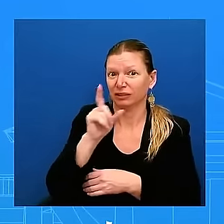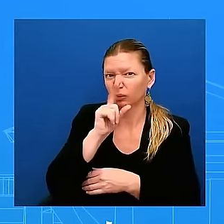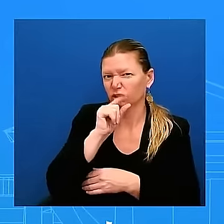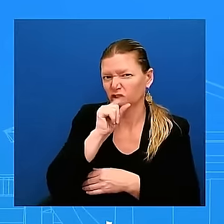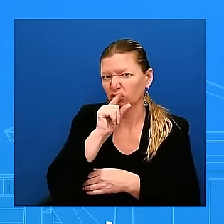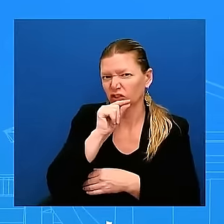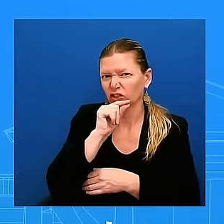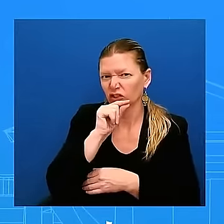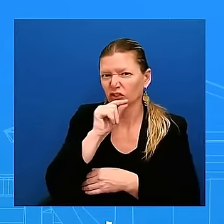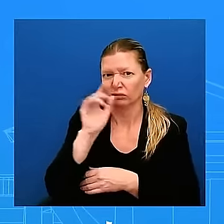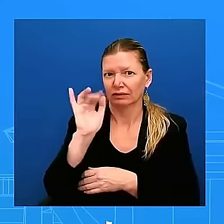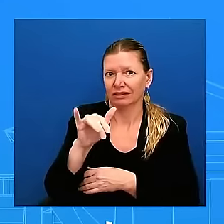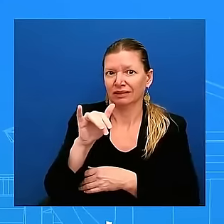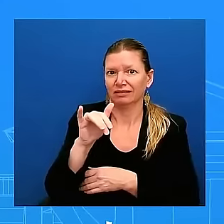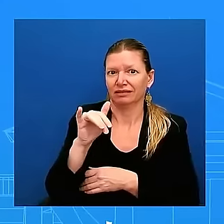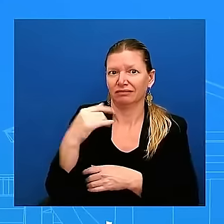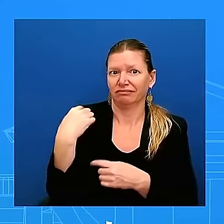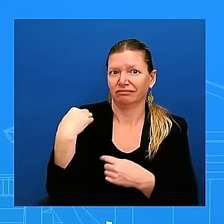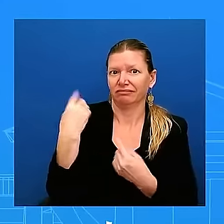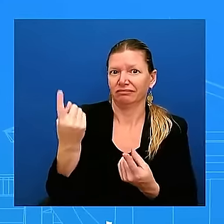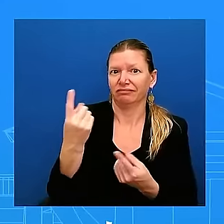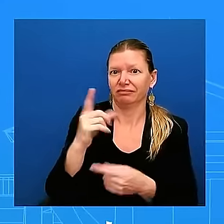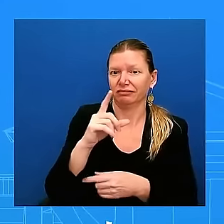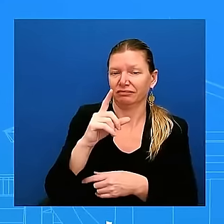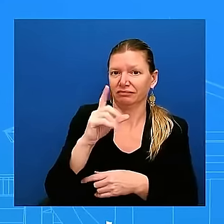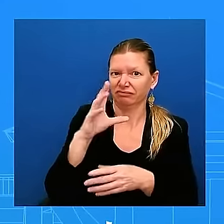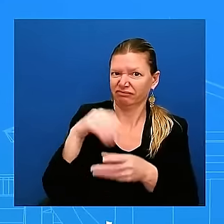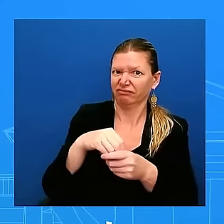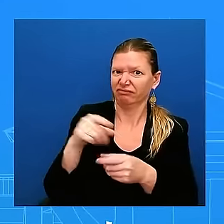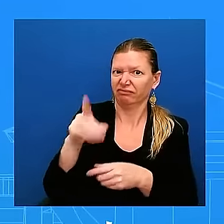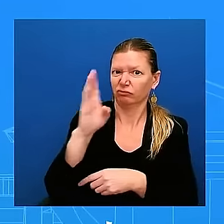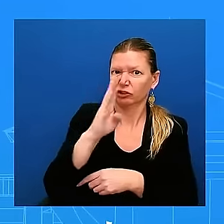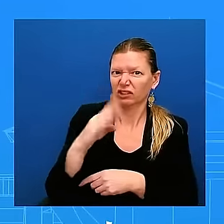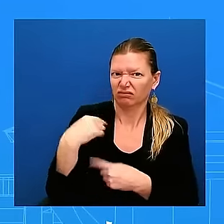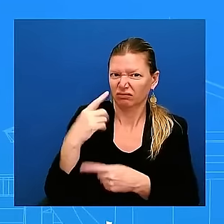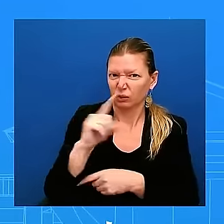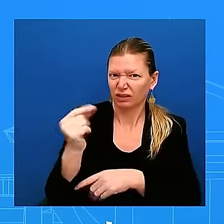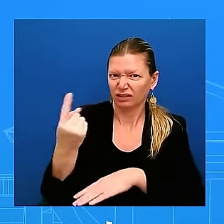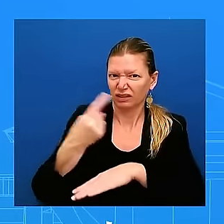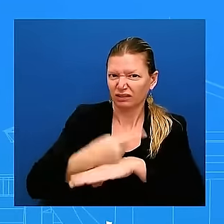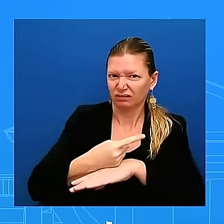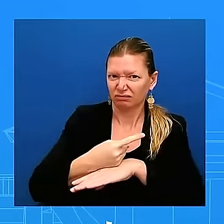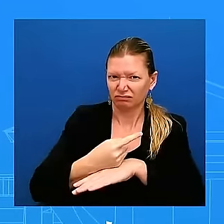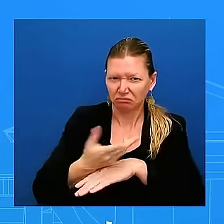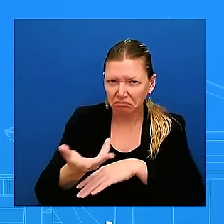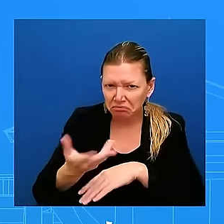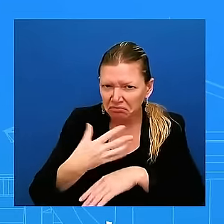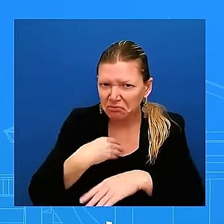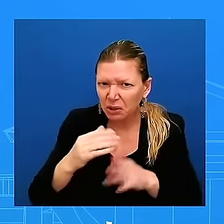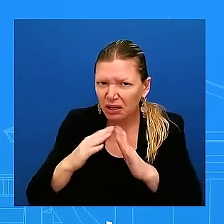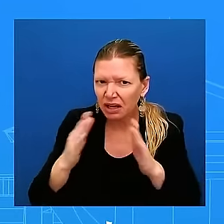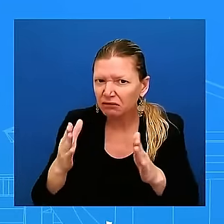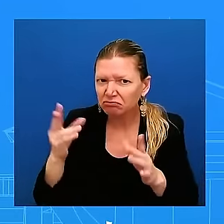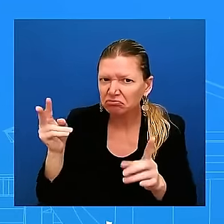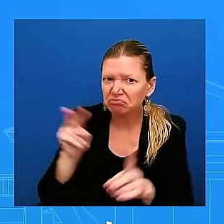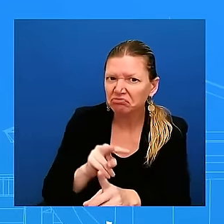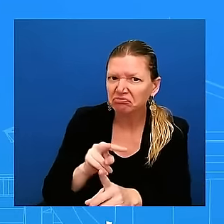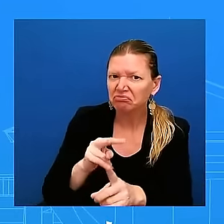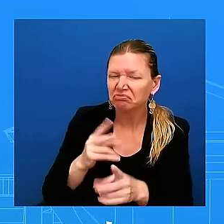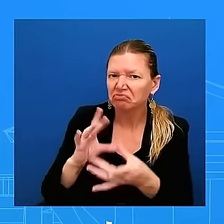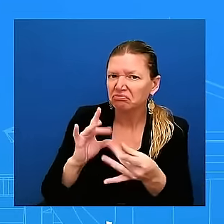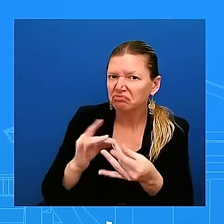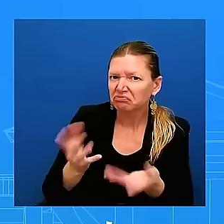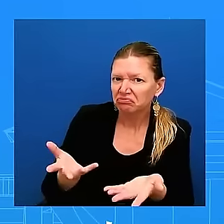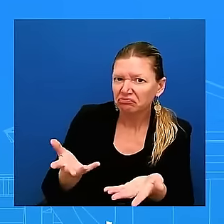position on this matter say that again yes and social media uh-huh social media is banned in brazil it's 20 days now that doesn't work in brazil